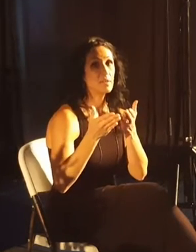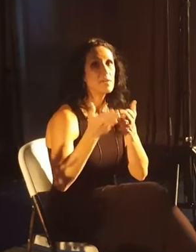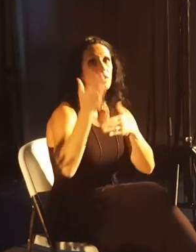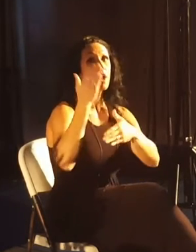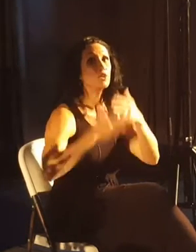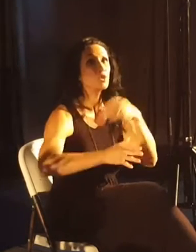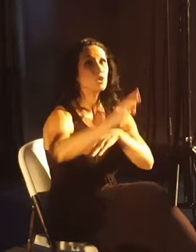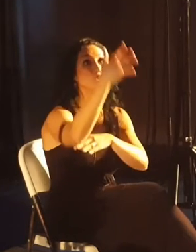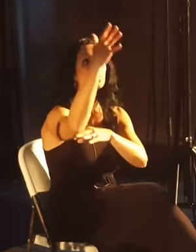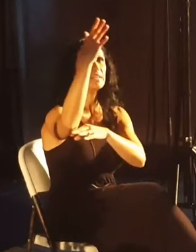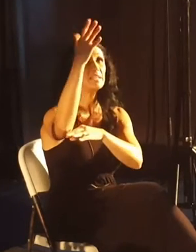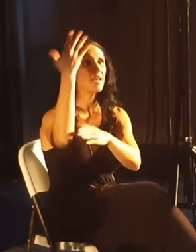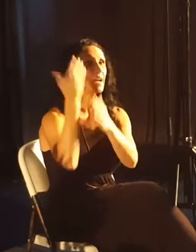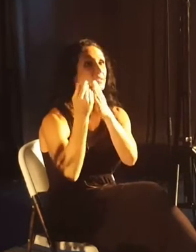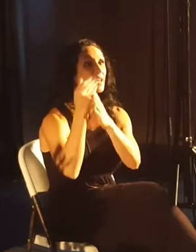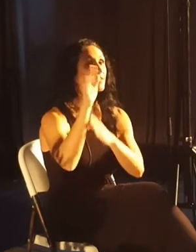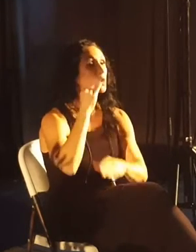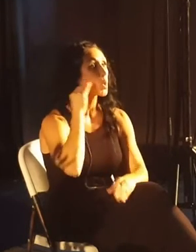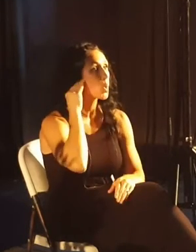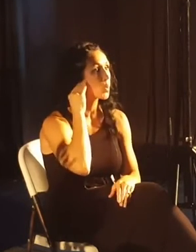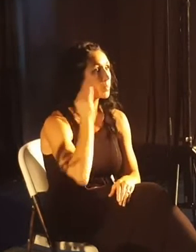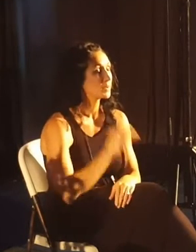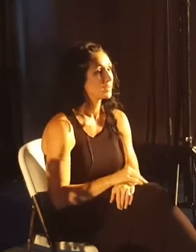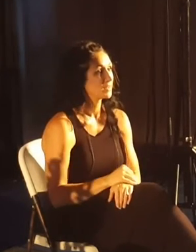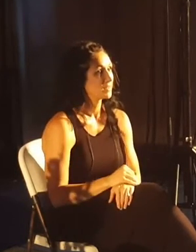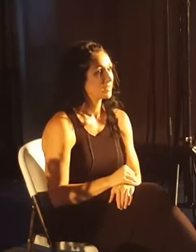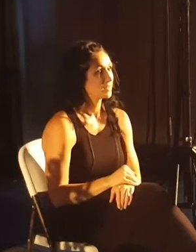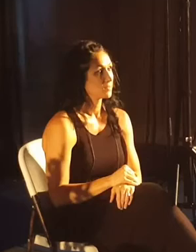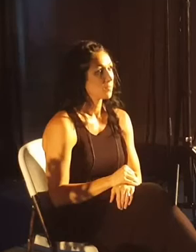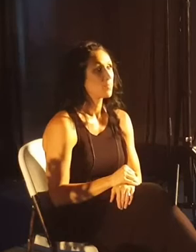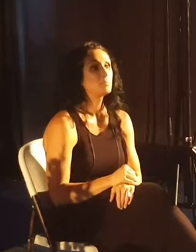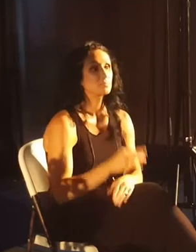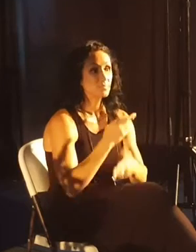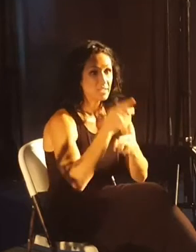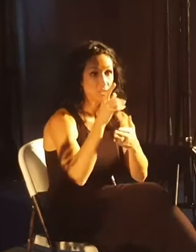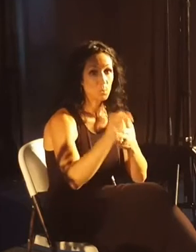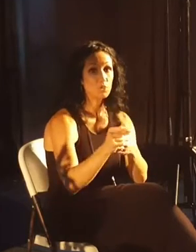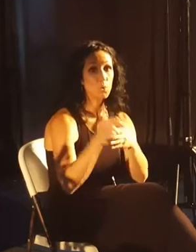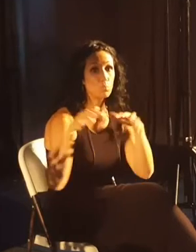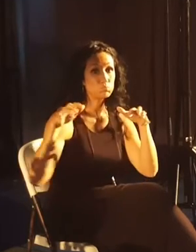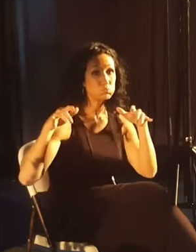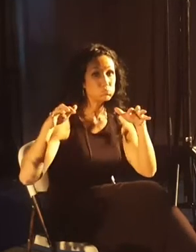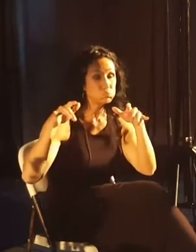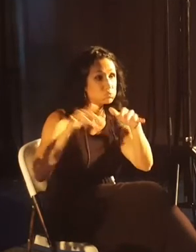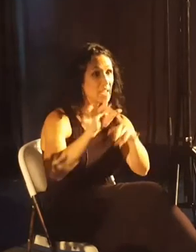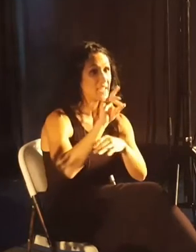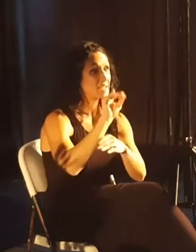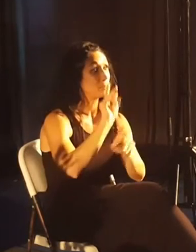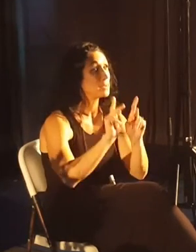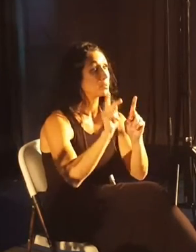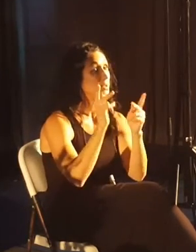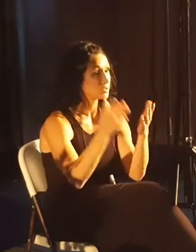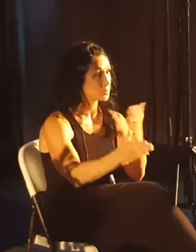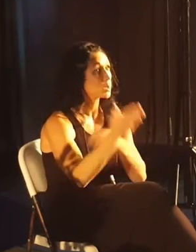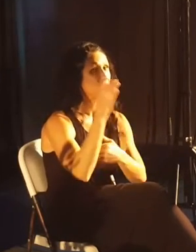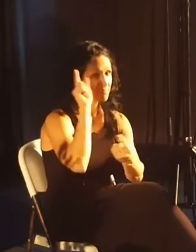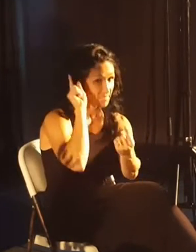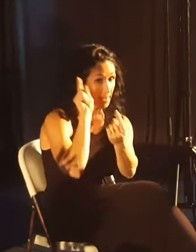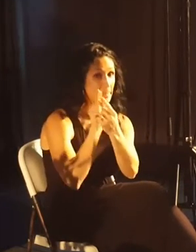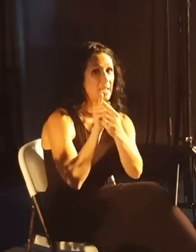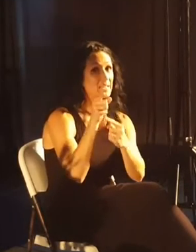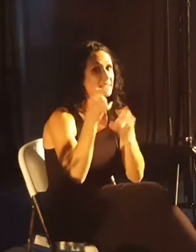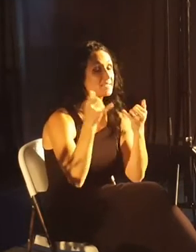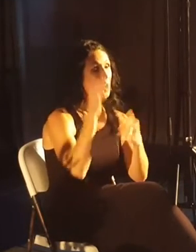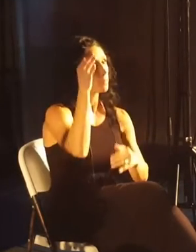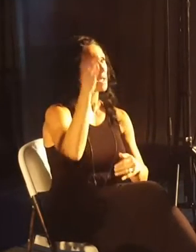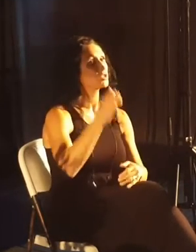a tree outside of their home. And as a result, they've gathered 80 people. They met this morning in a church there. He's